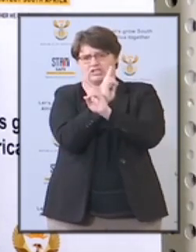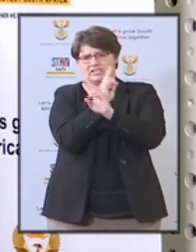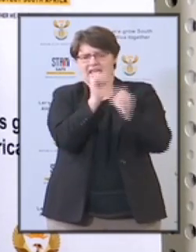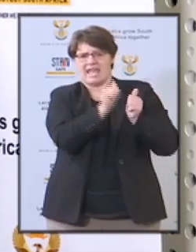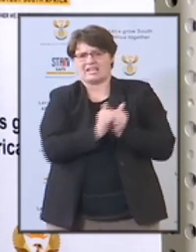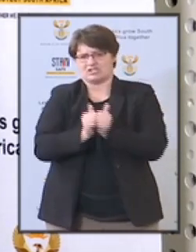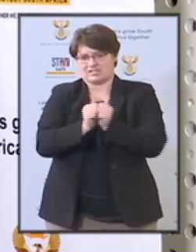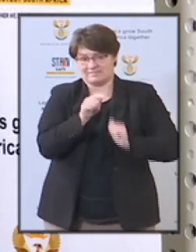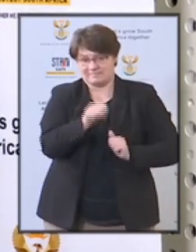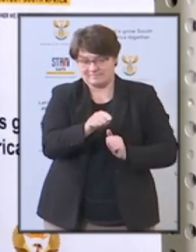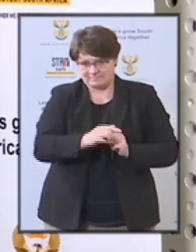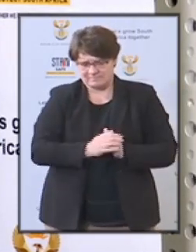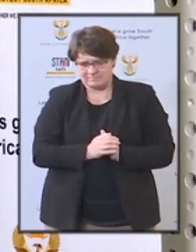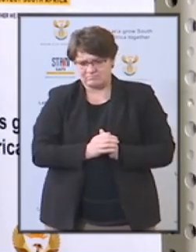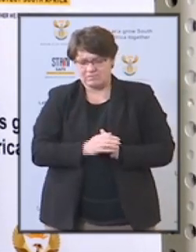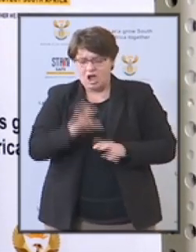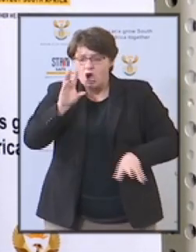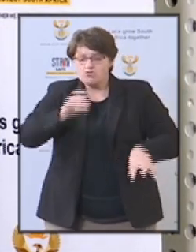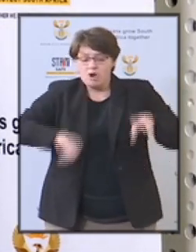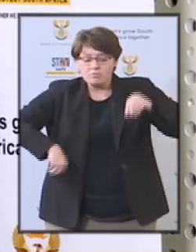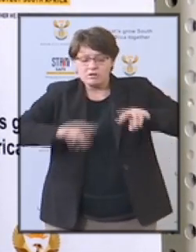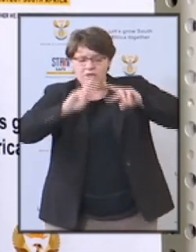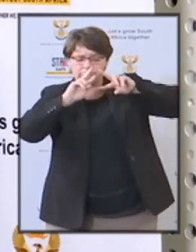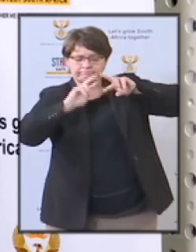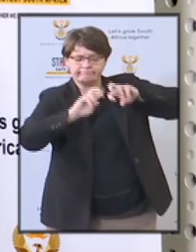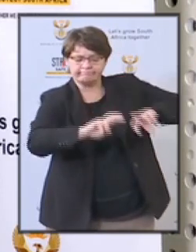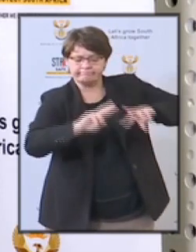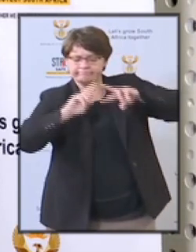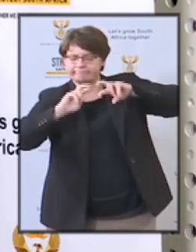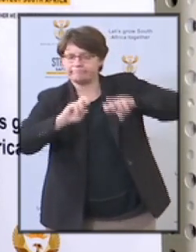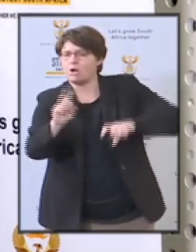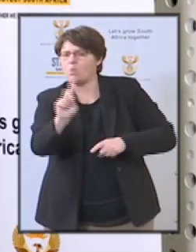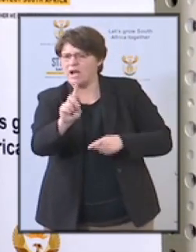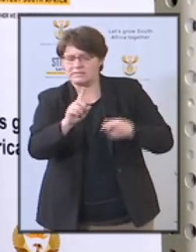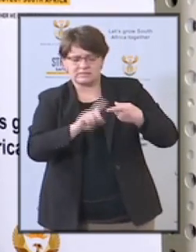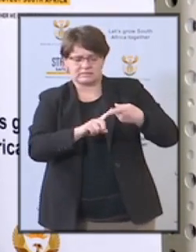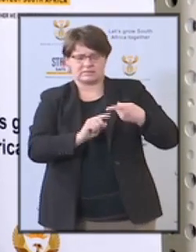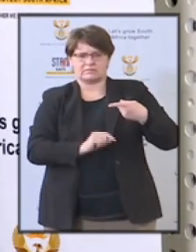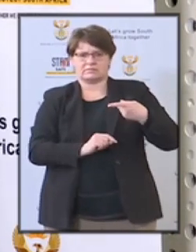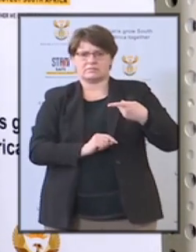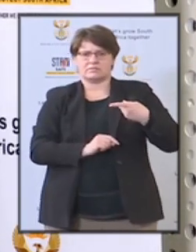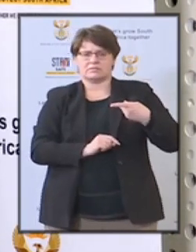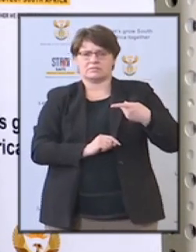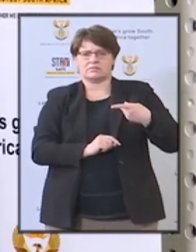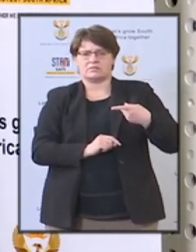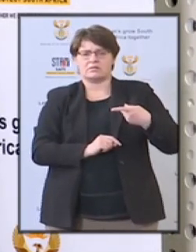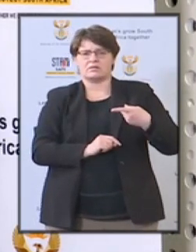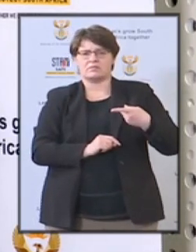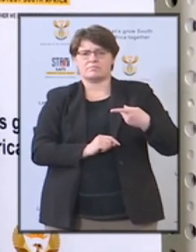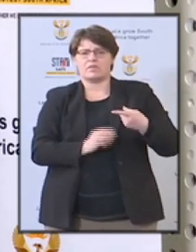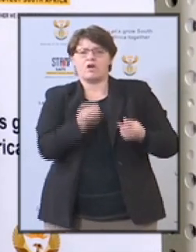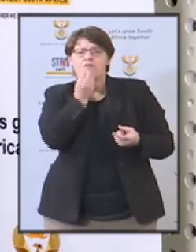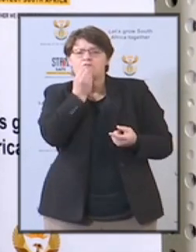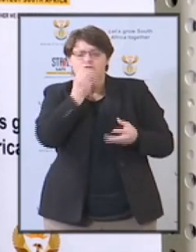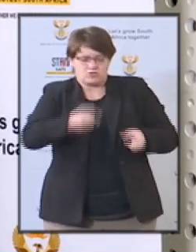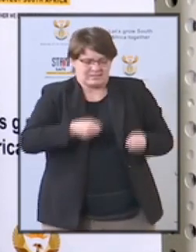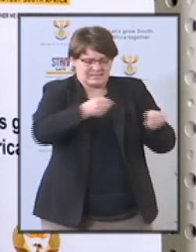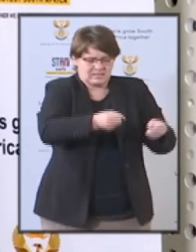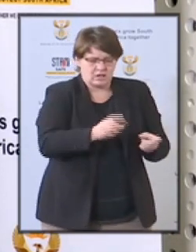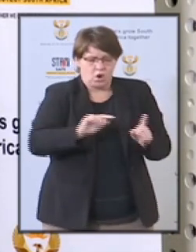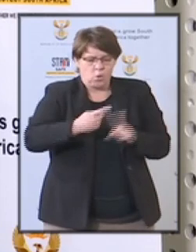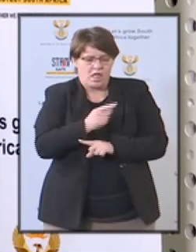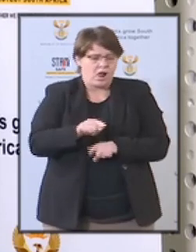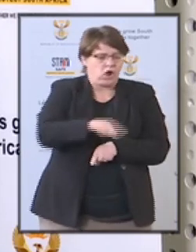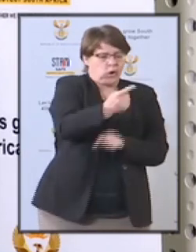corruption being investigated included fraudulent distribution of food parcels, social